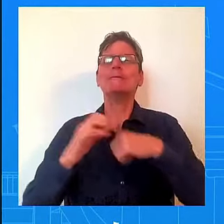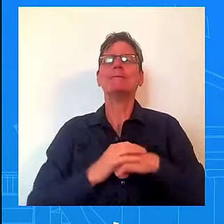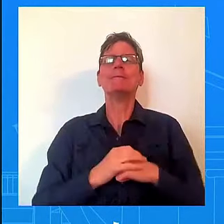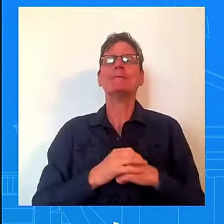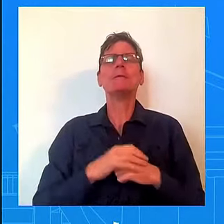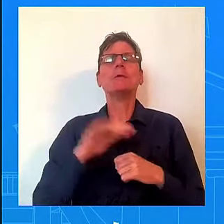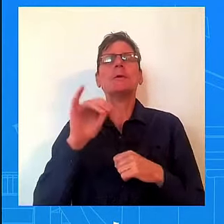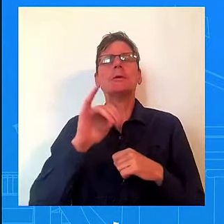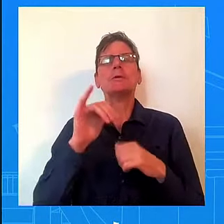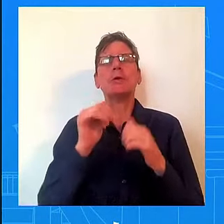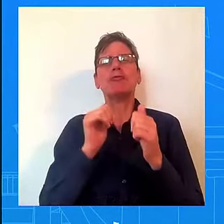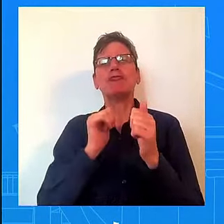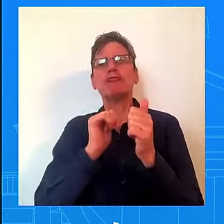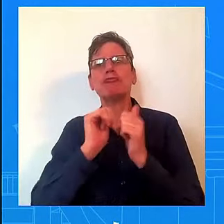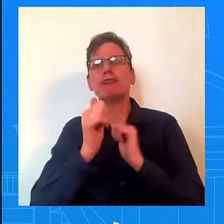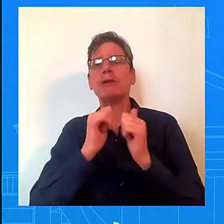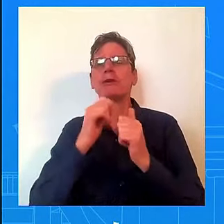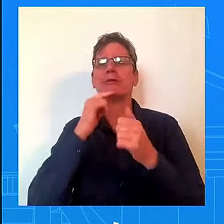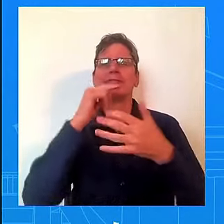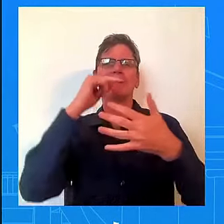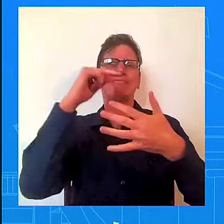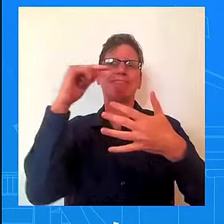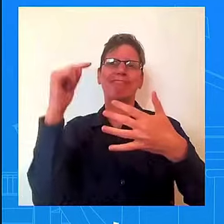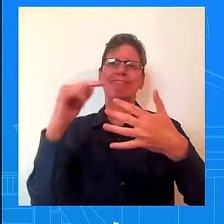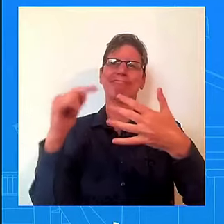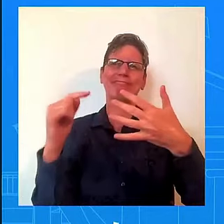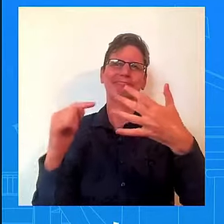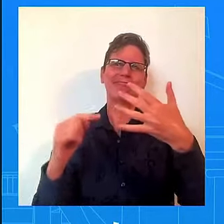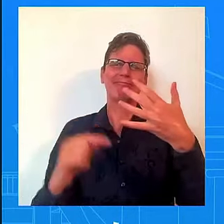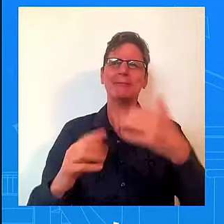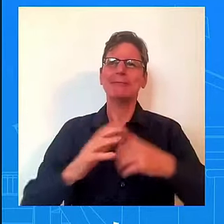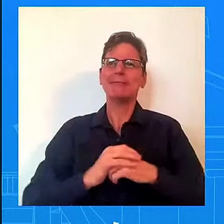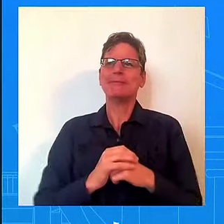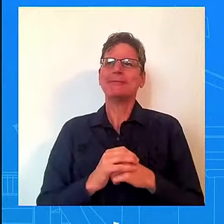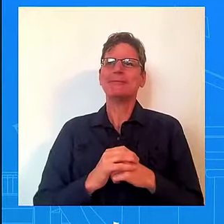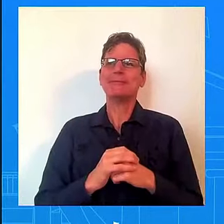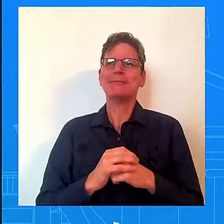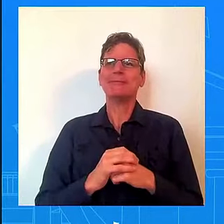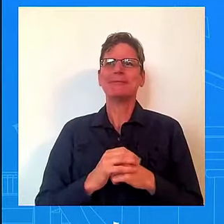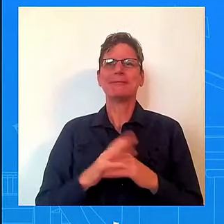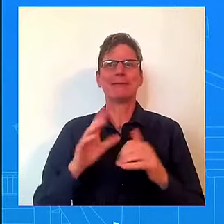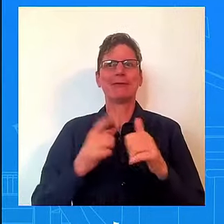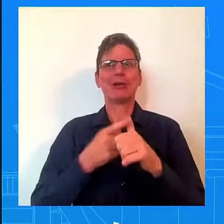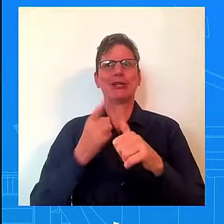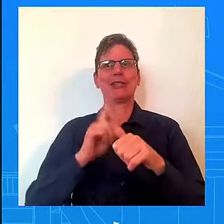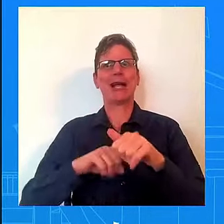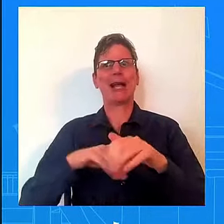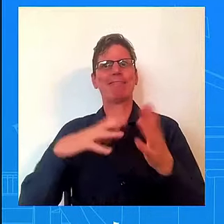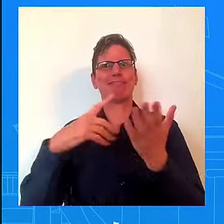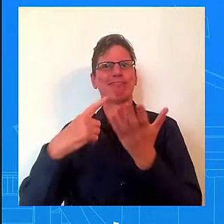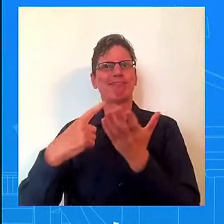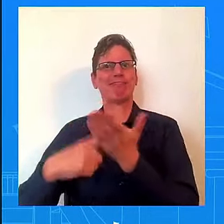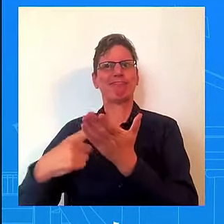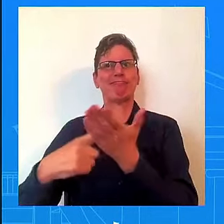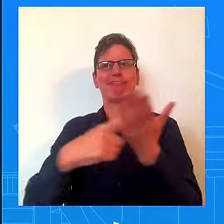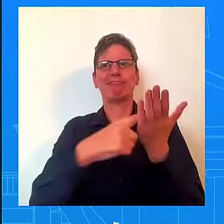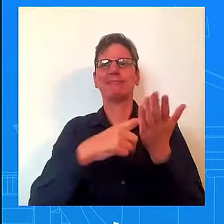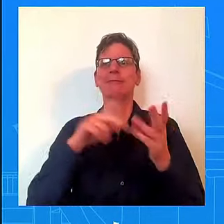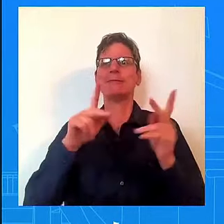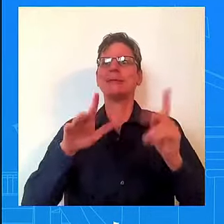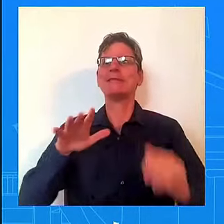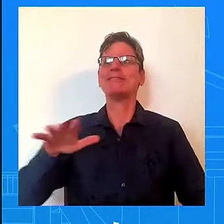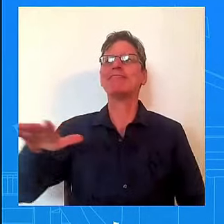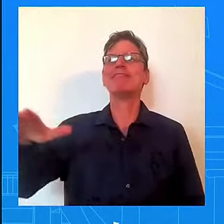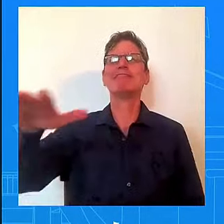in a series of conversation President Biden will have in the upcoming weeks. He will talk about how the Biden-Harris administration's historic